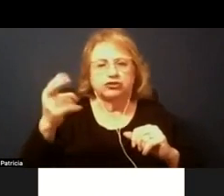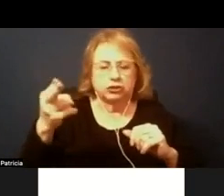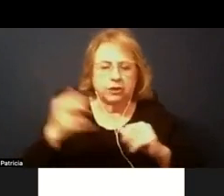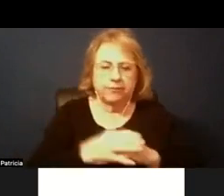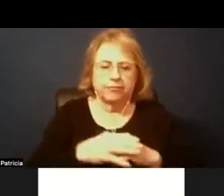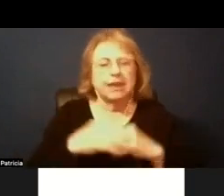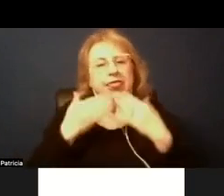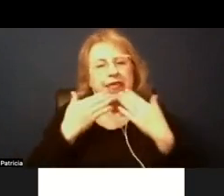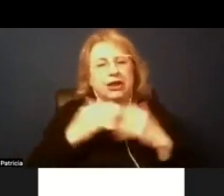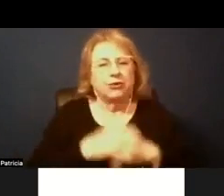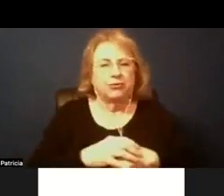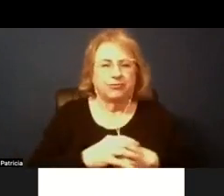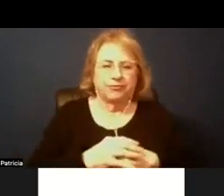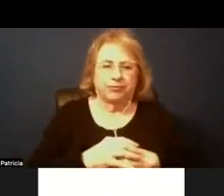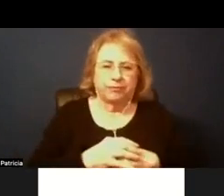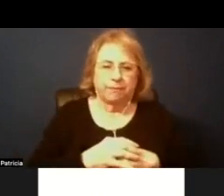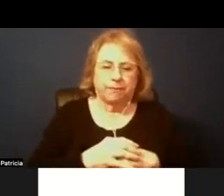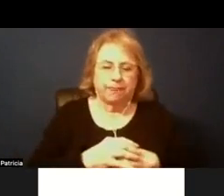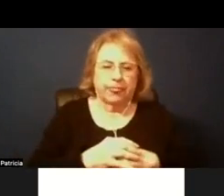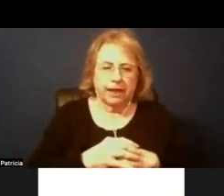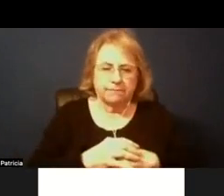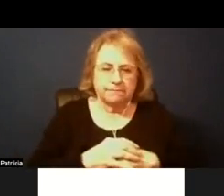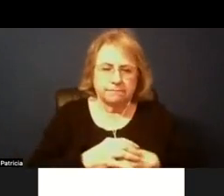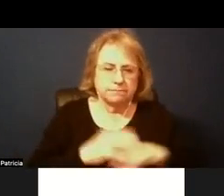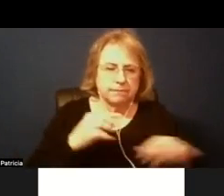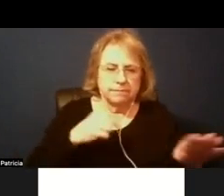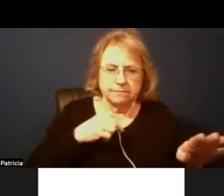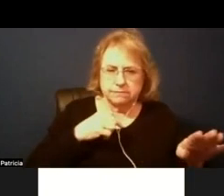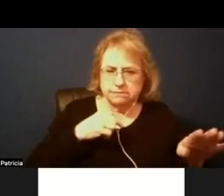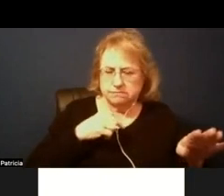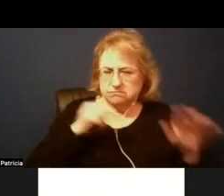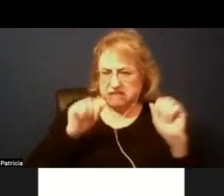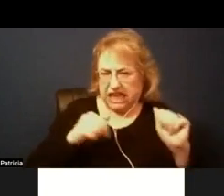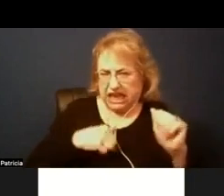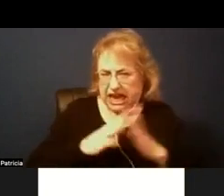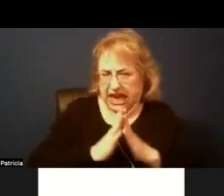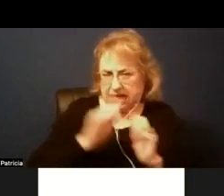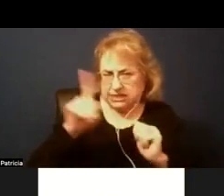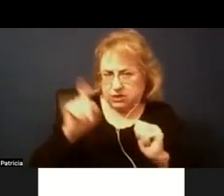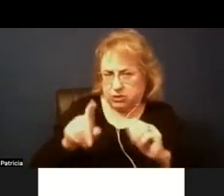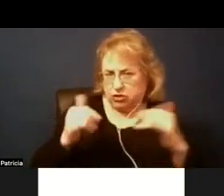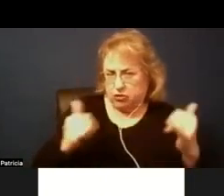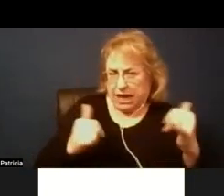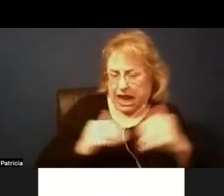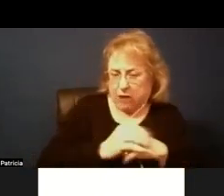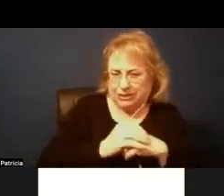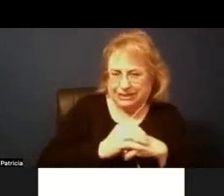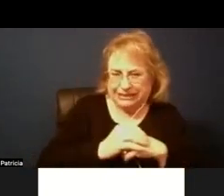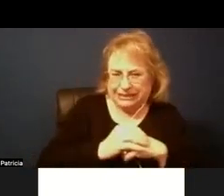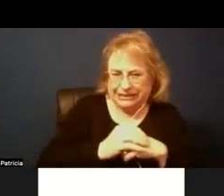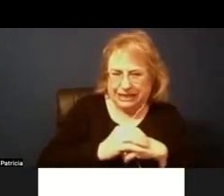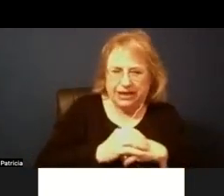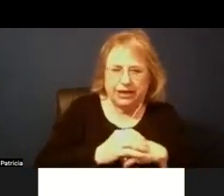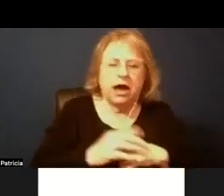thank you okay so i don't know if i'm am i allowed to ask a question right now about future meeting dates